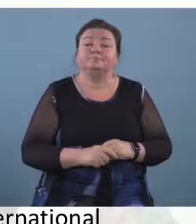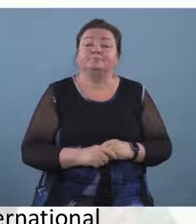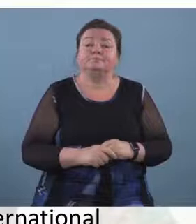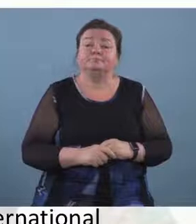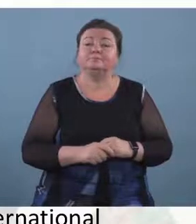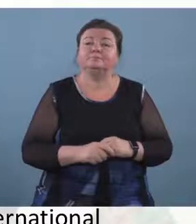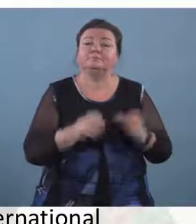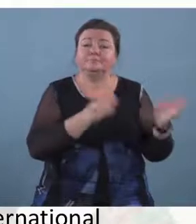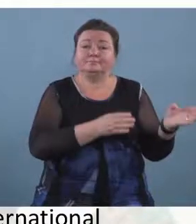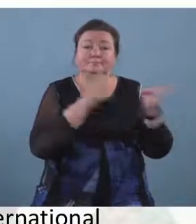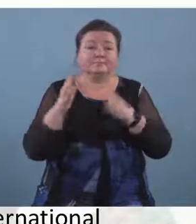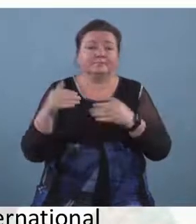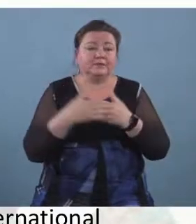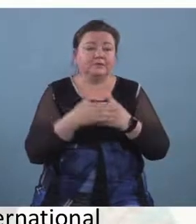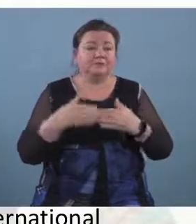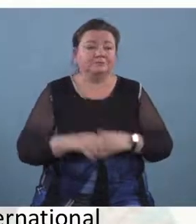next slide please